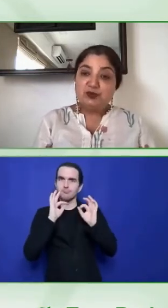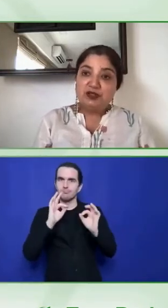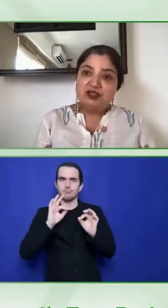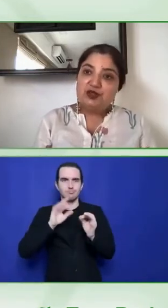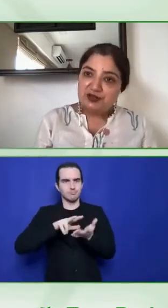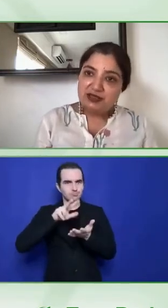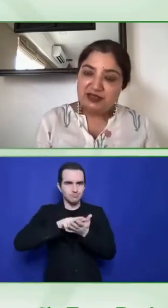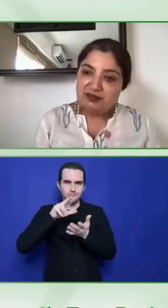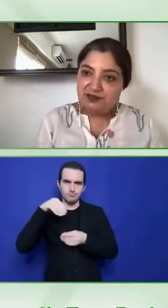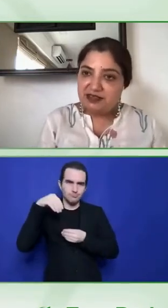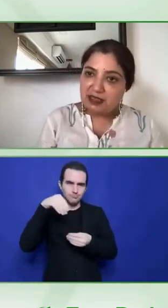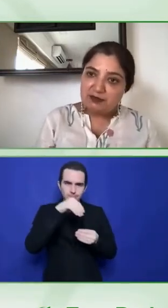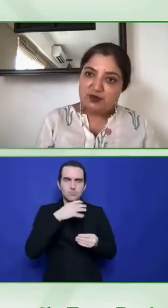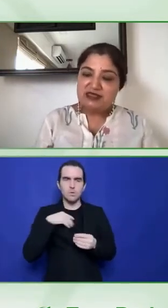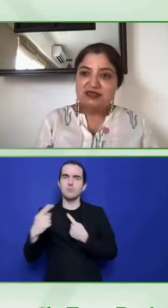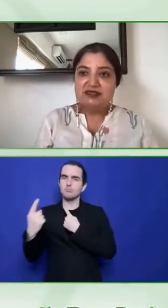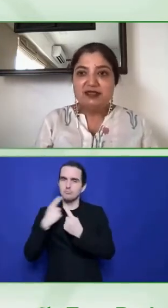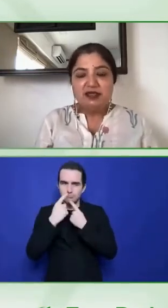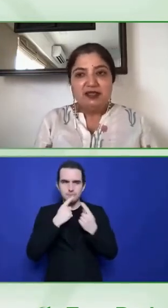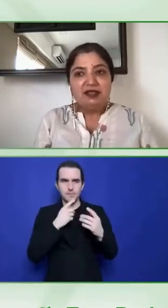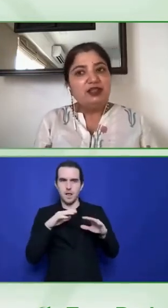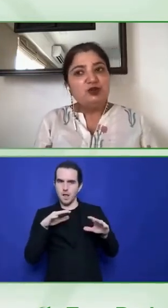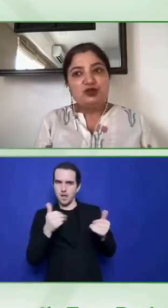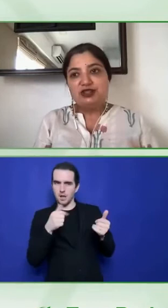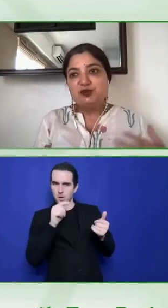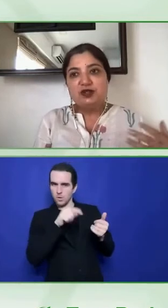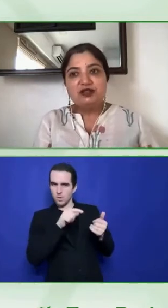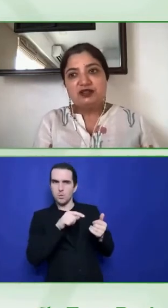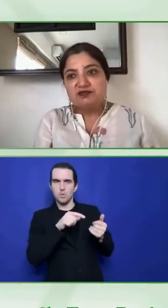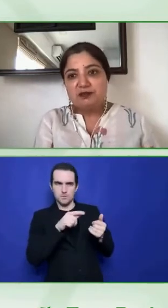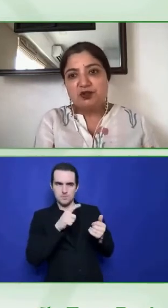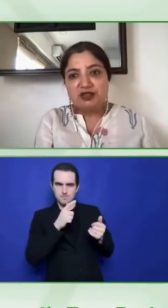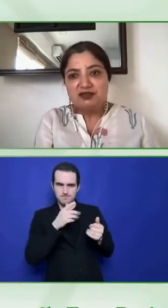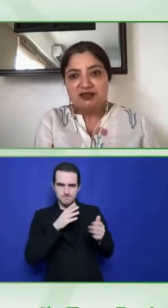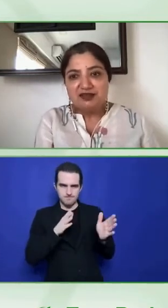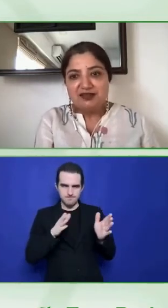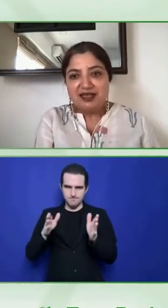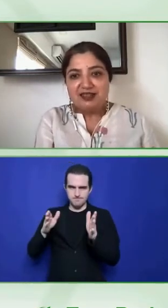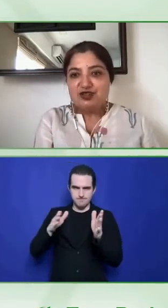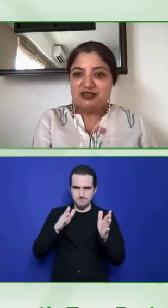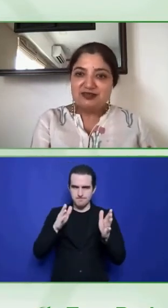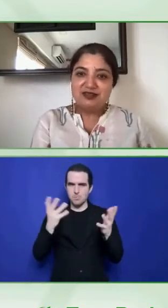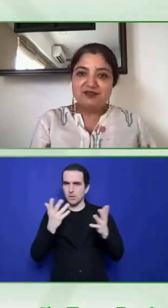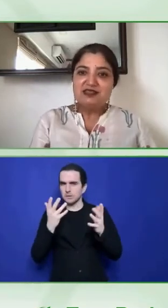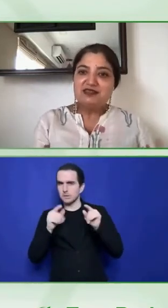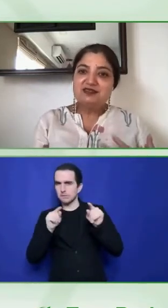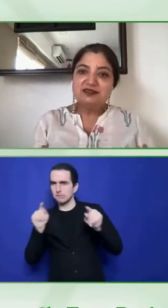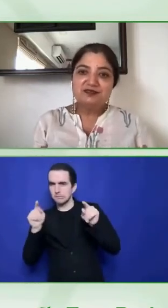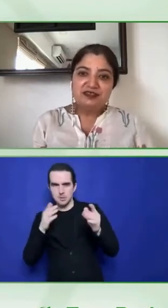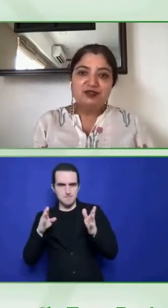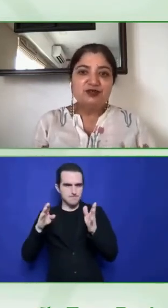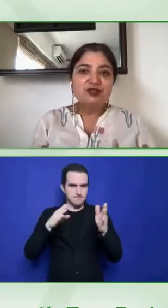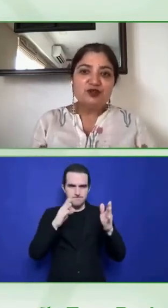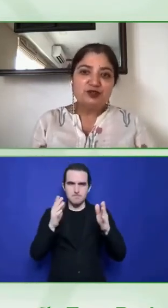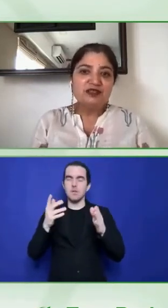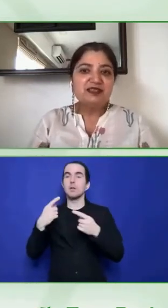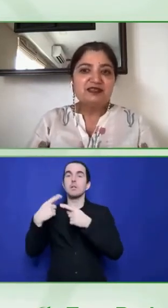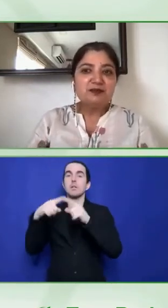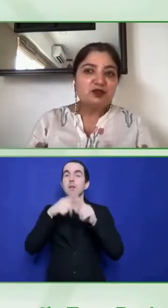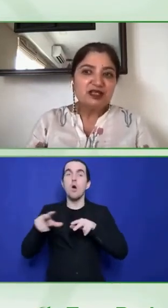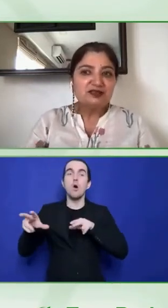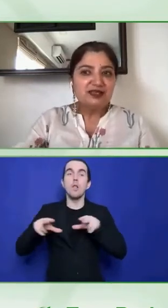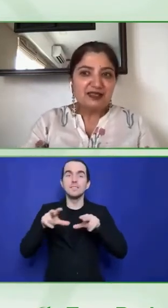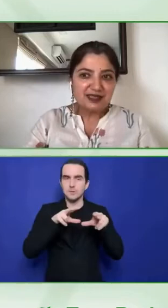we speak to generally first come to us and say, can you just do an audit of our product and just give us a certificate or a